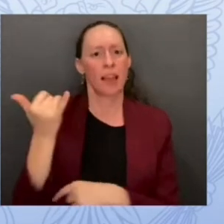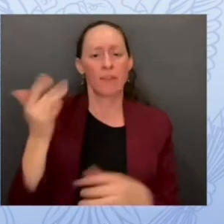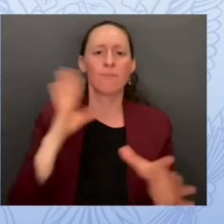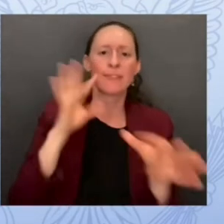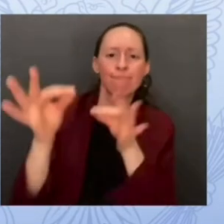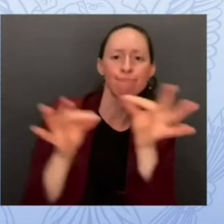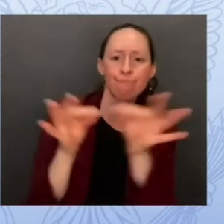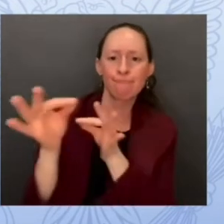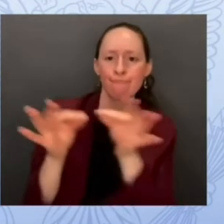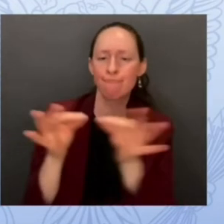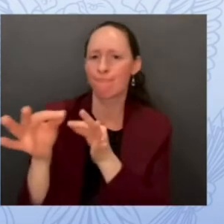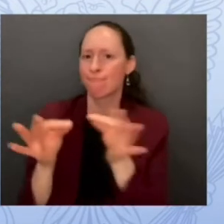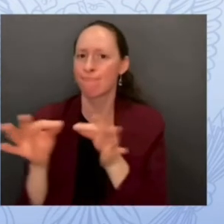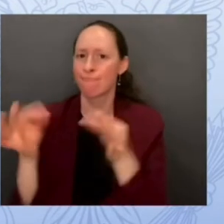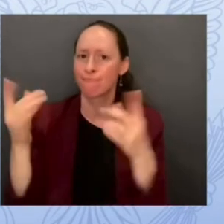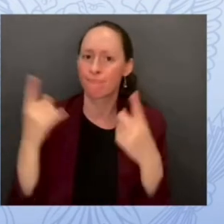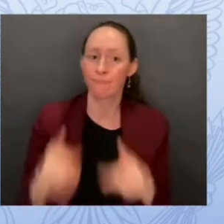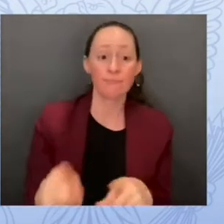me on the stage